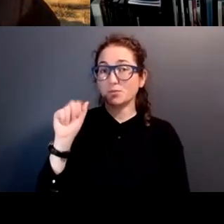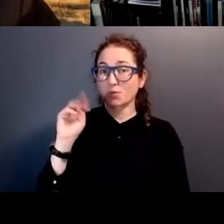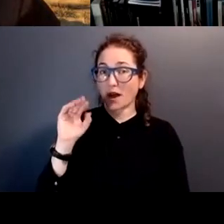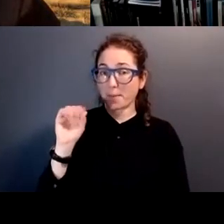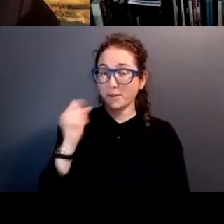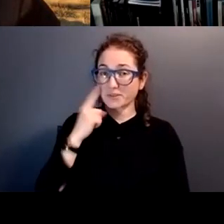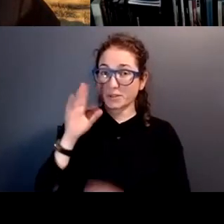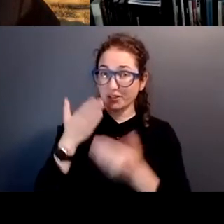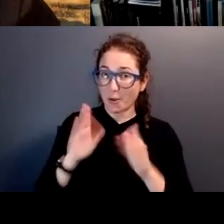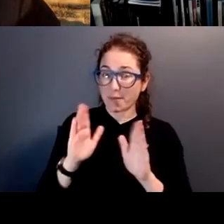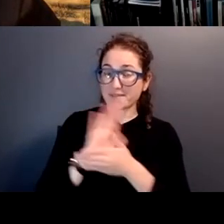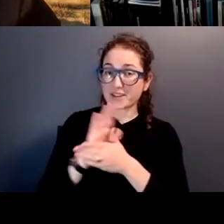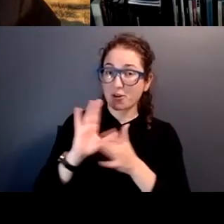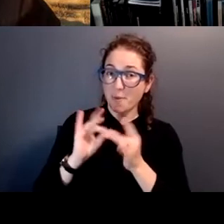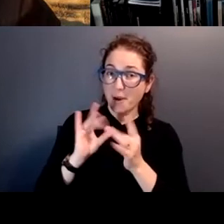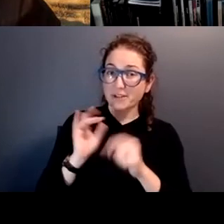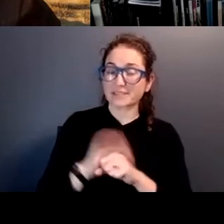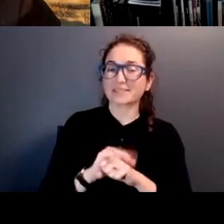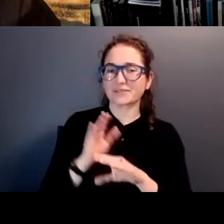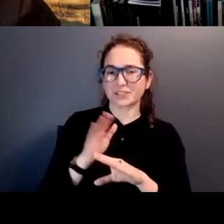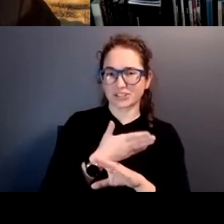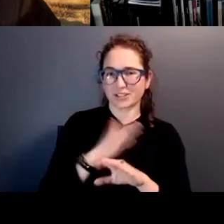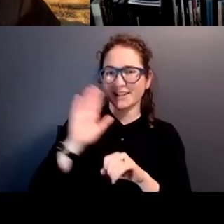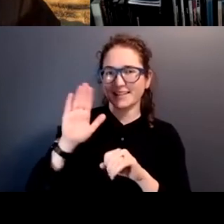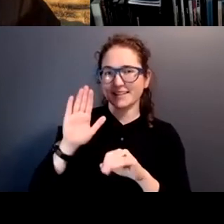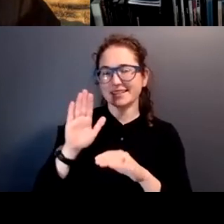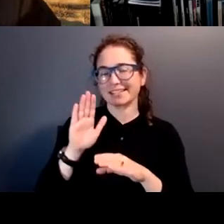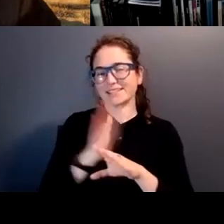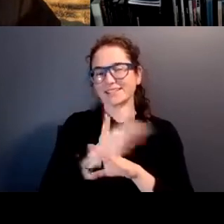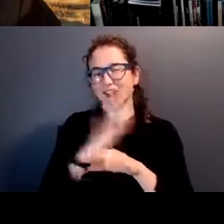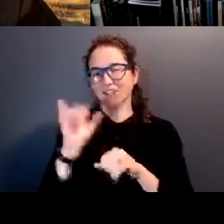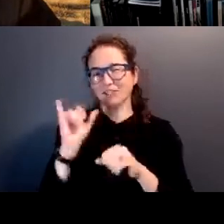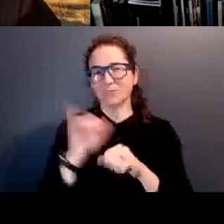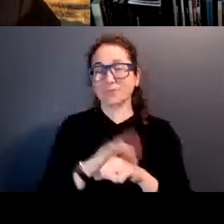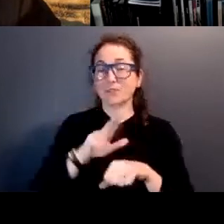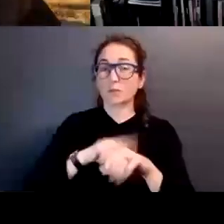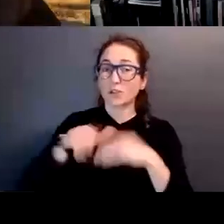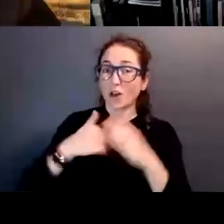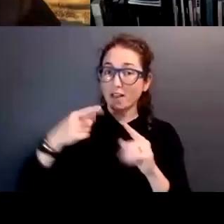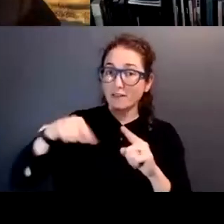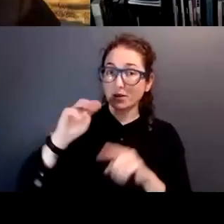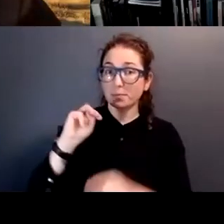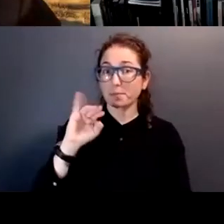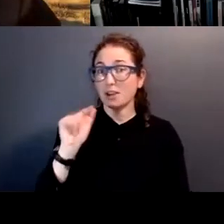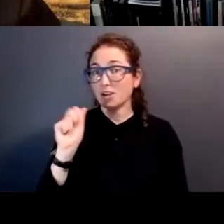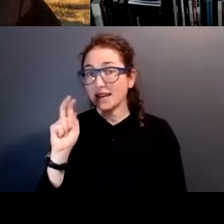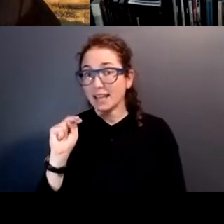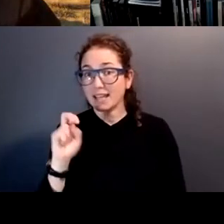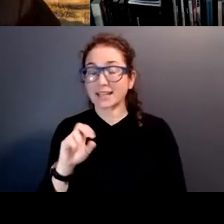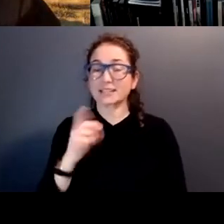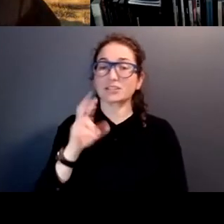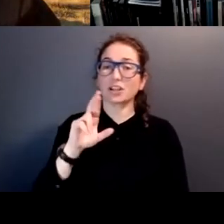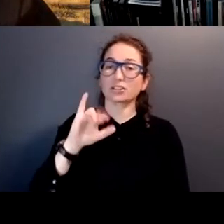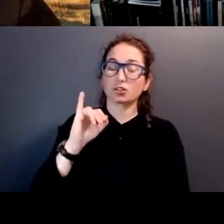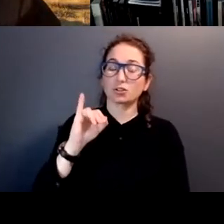video remarks and for sharing the song with us. And then of course, all of you, Marianne, Dr. Jolie Proudfit,